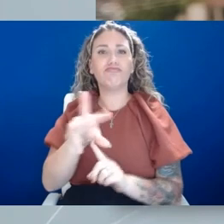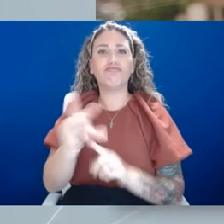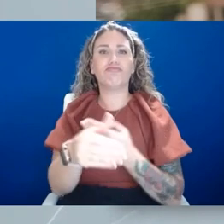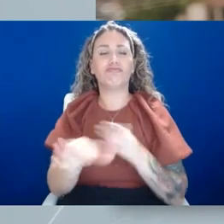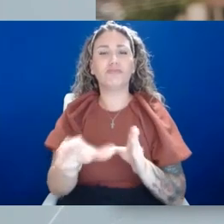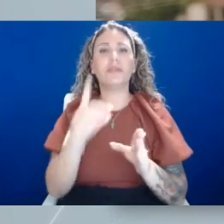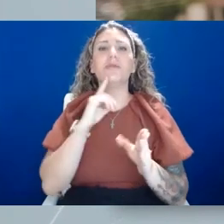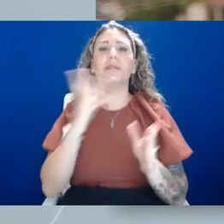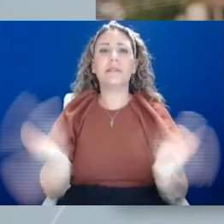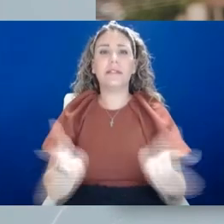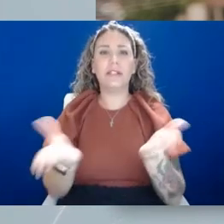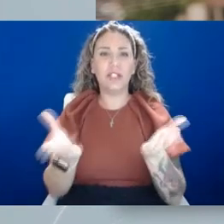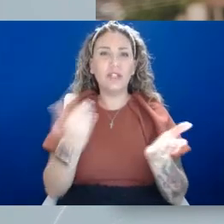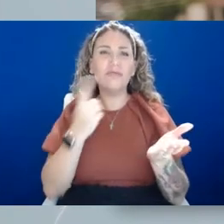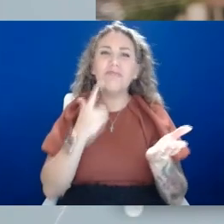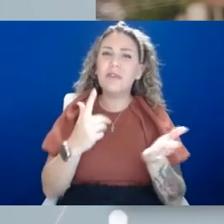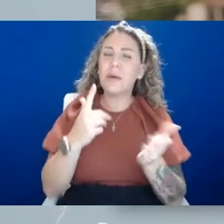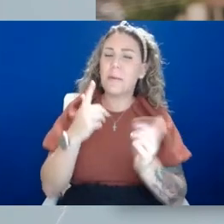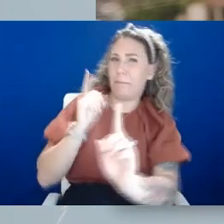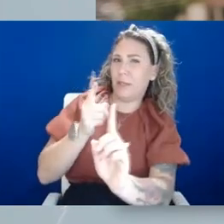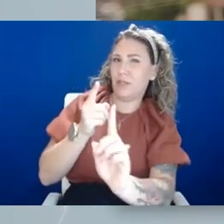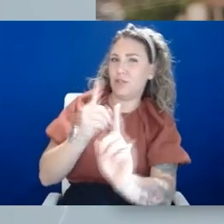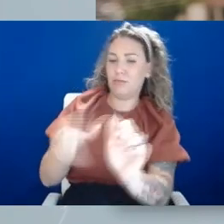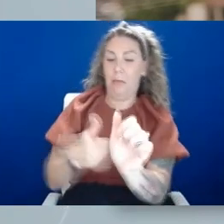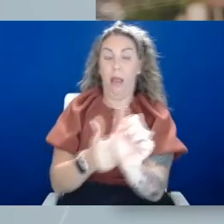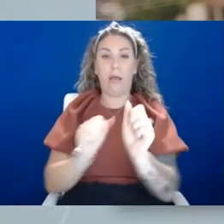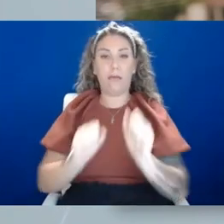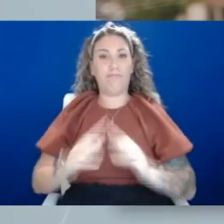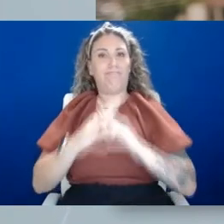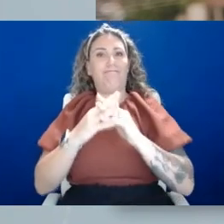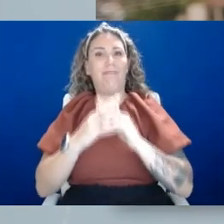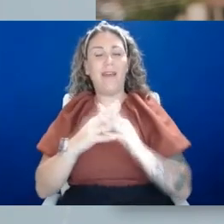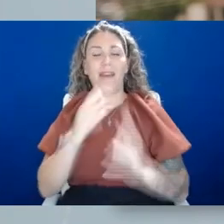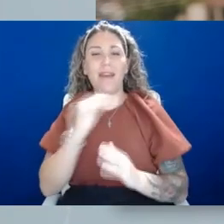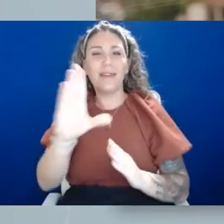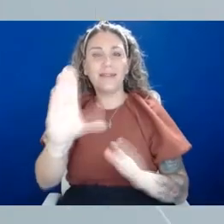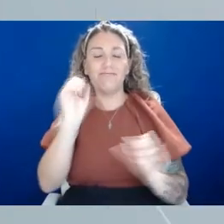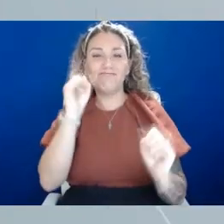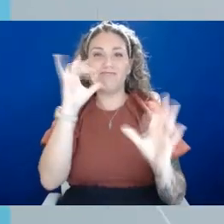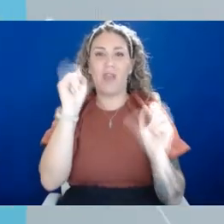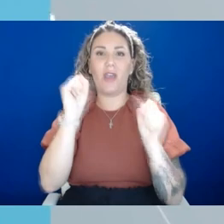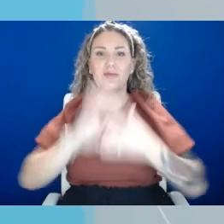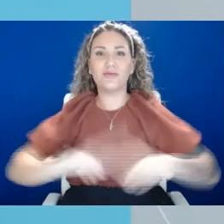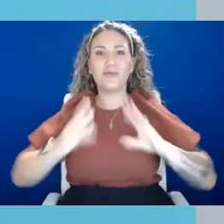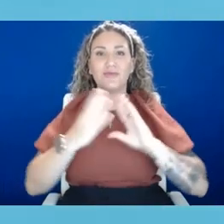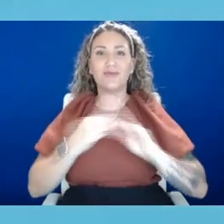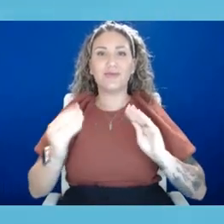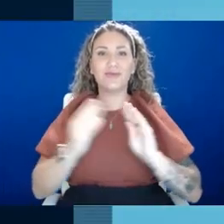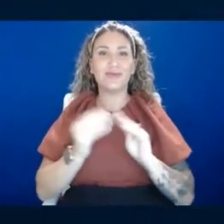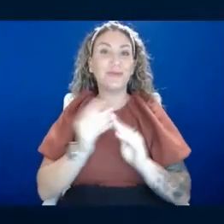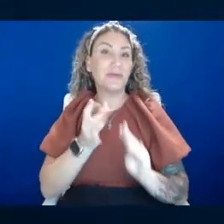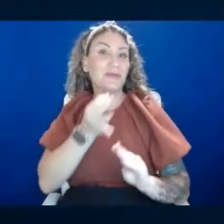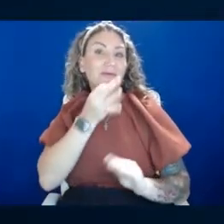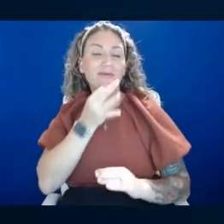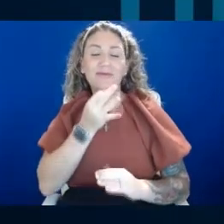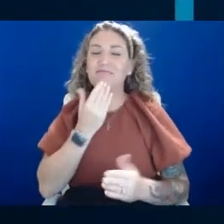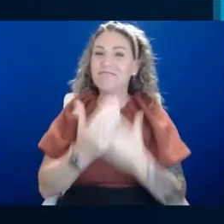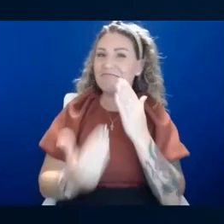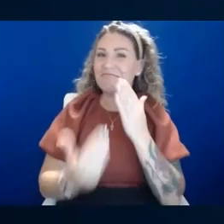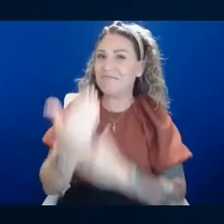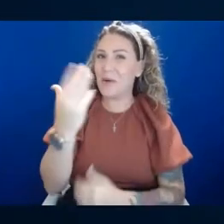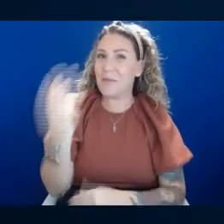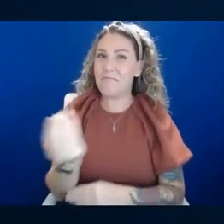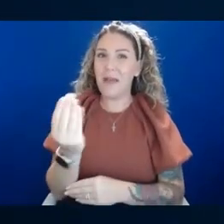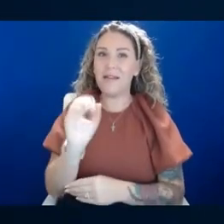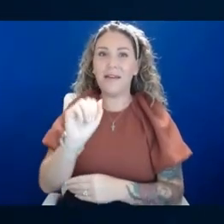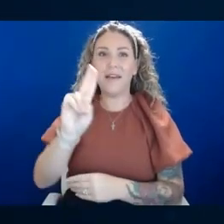behind this mission and hear his remarkable story just ahead. Good morning. It is Monday, August 29th.